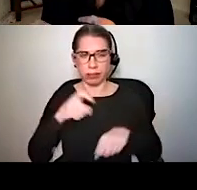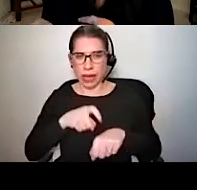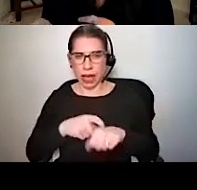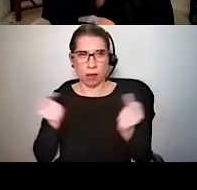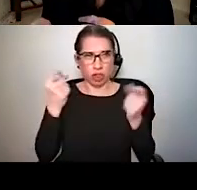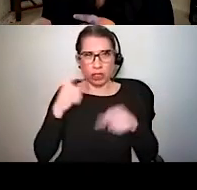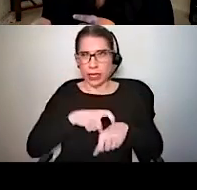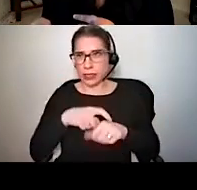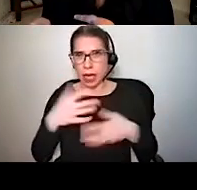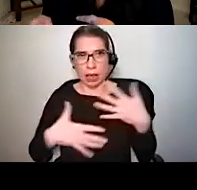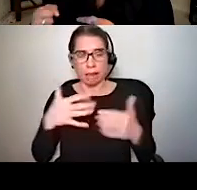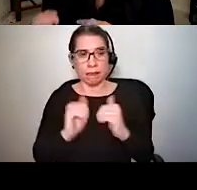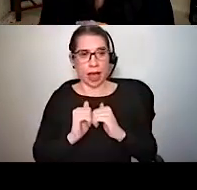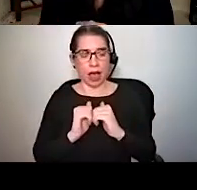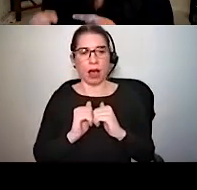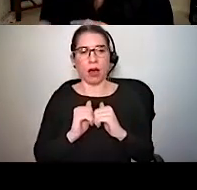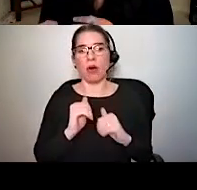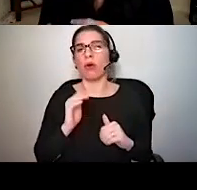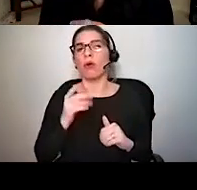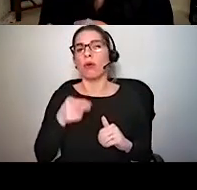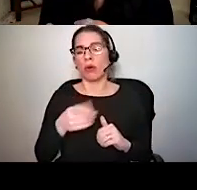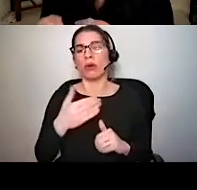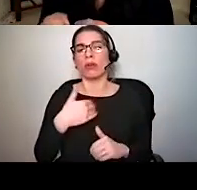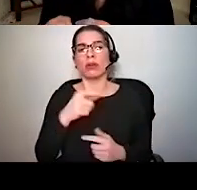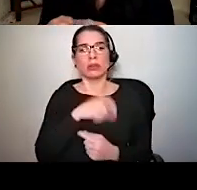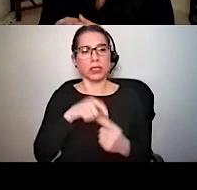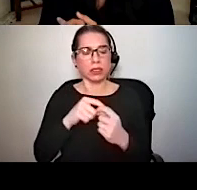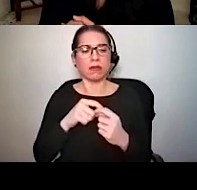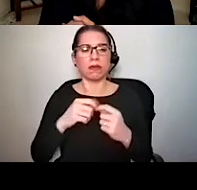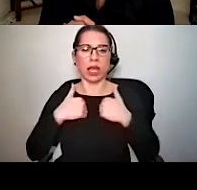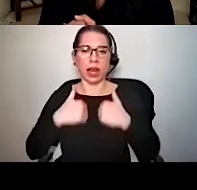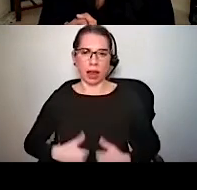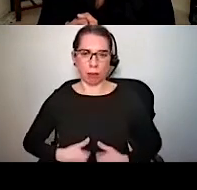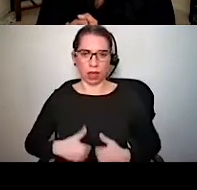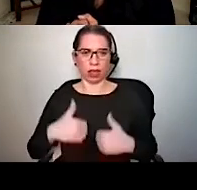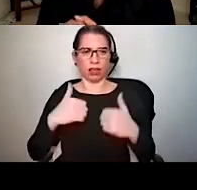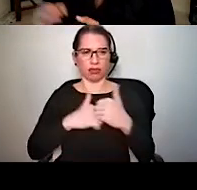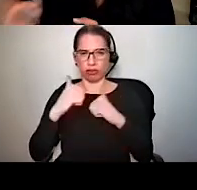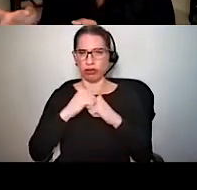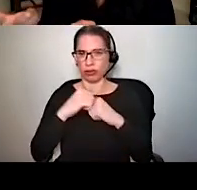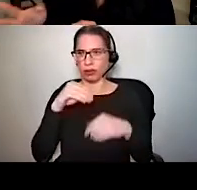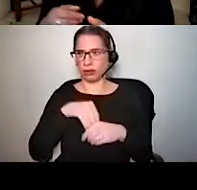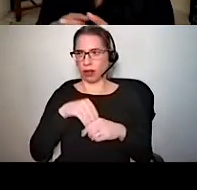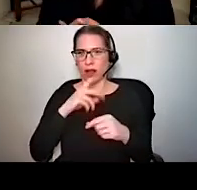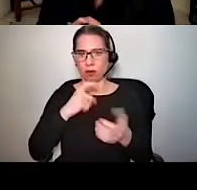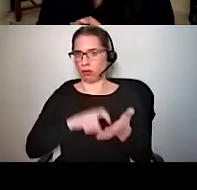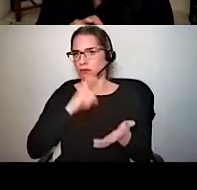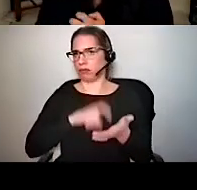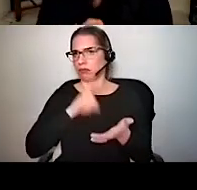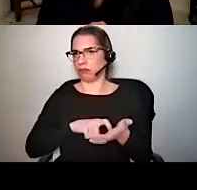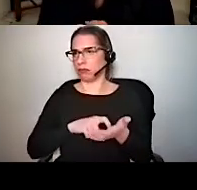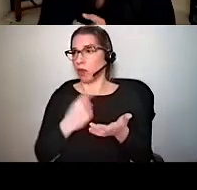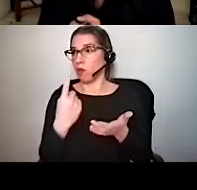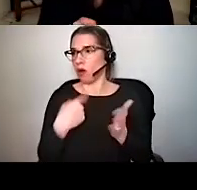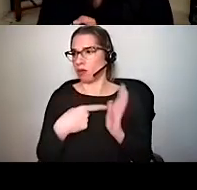very specific anatomical specializations. And so one of those is shown here.